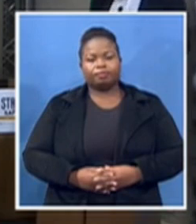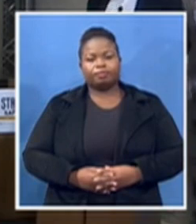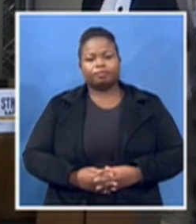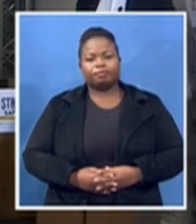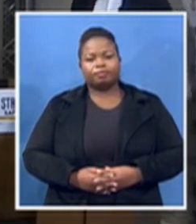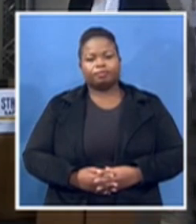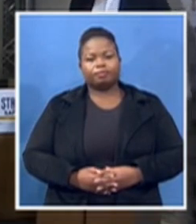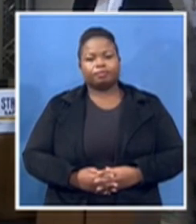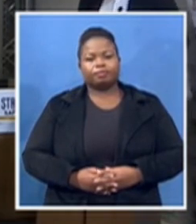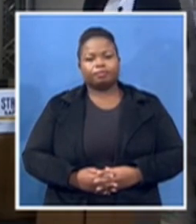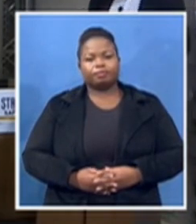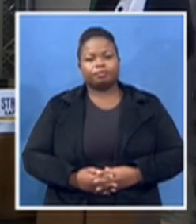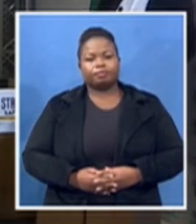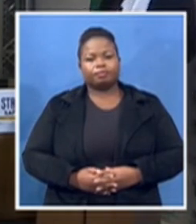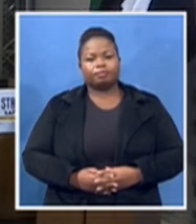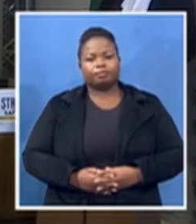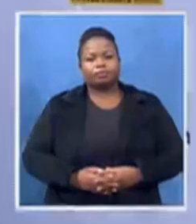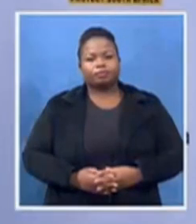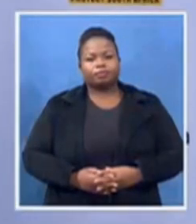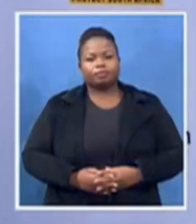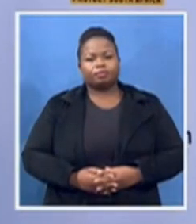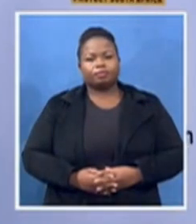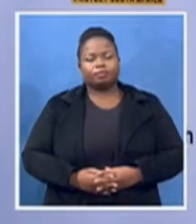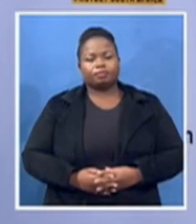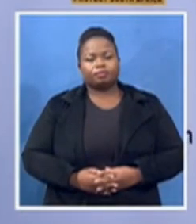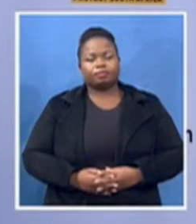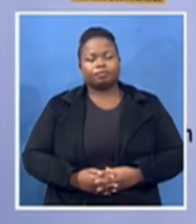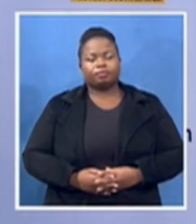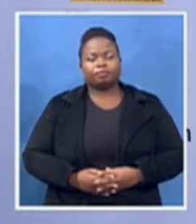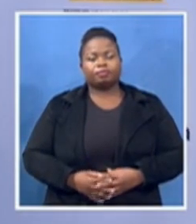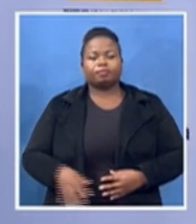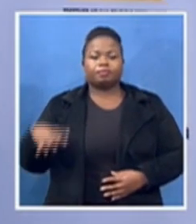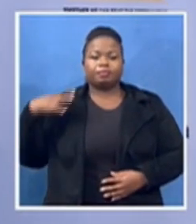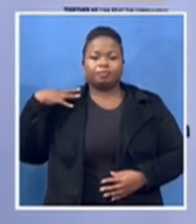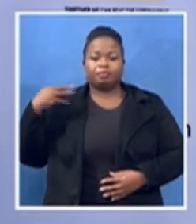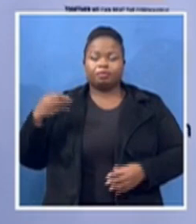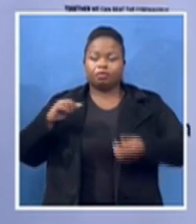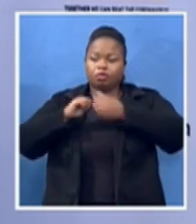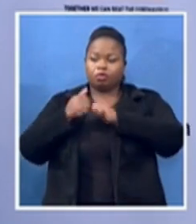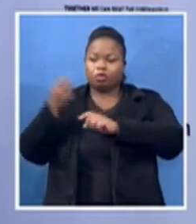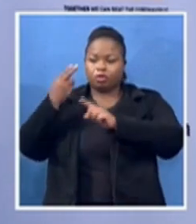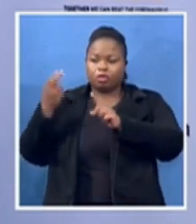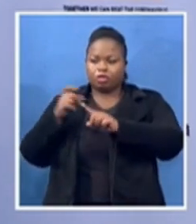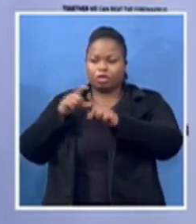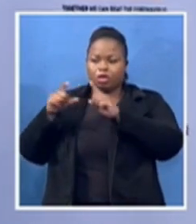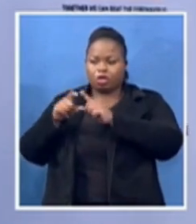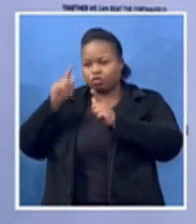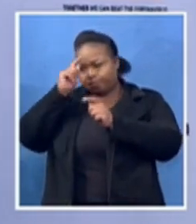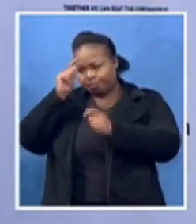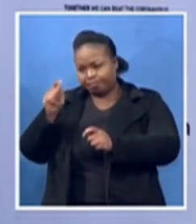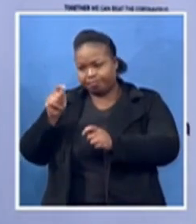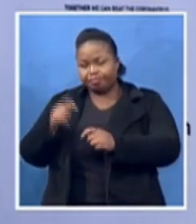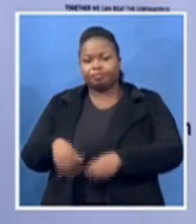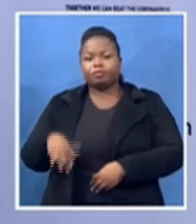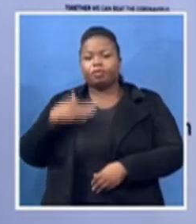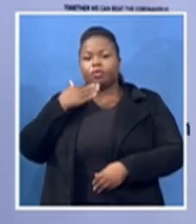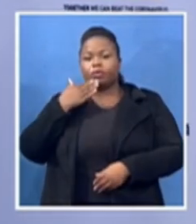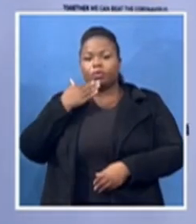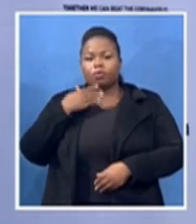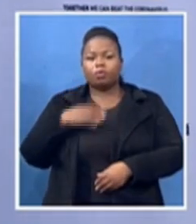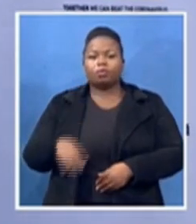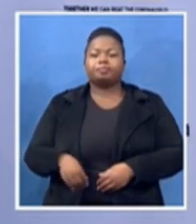minister of sports arts and culture honorable minister nyambose uh